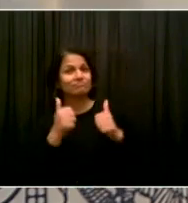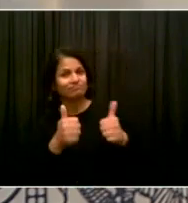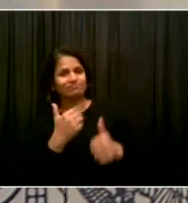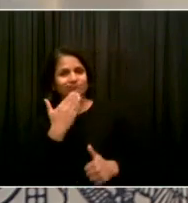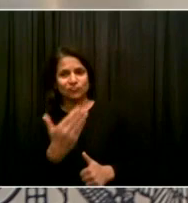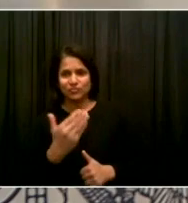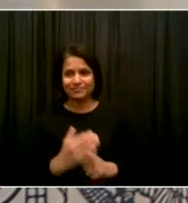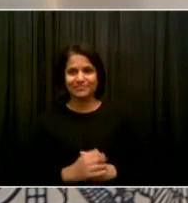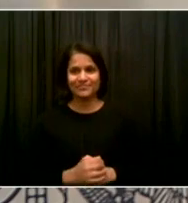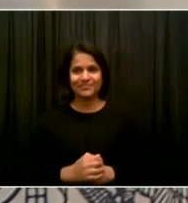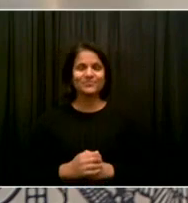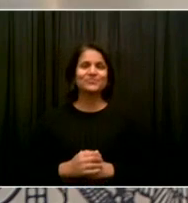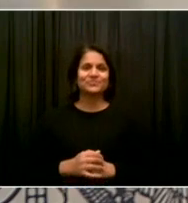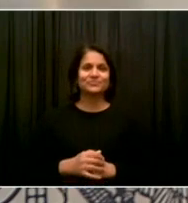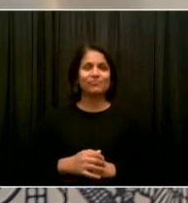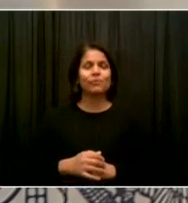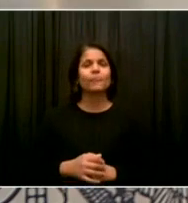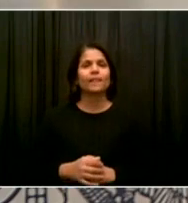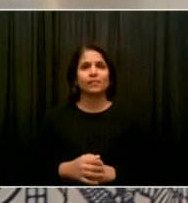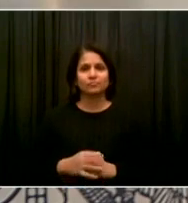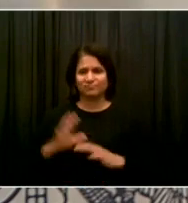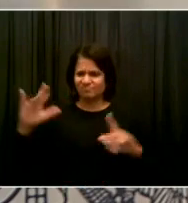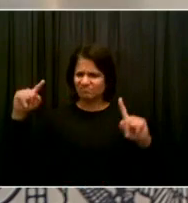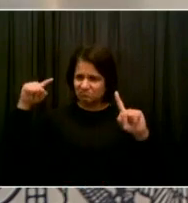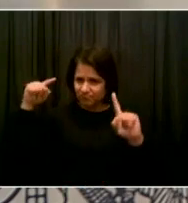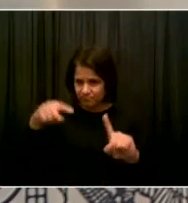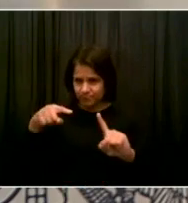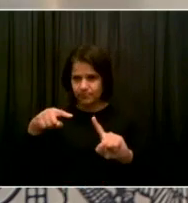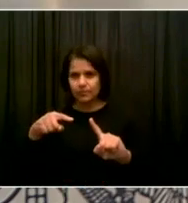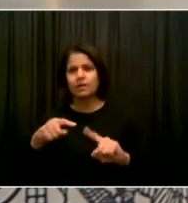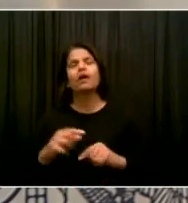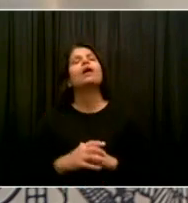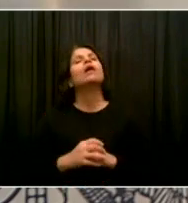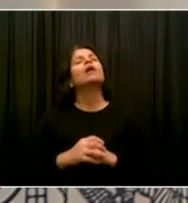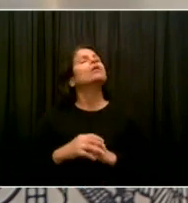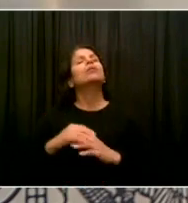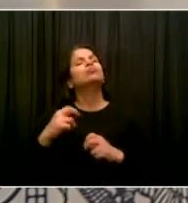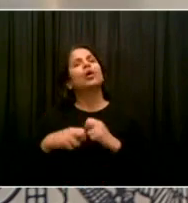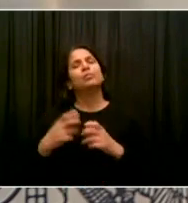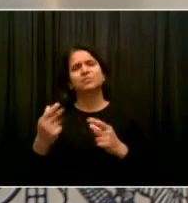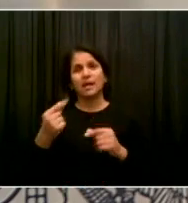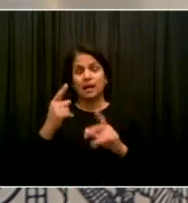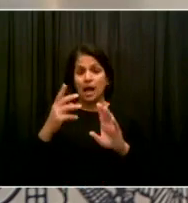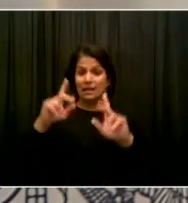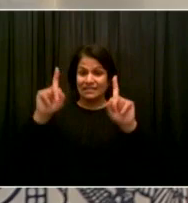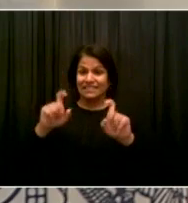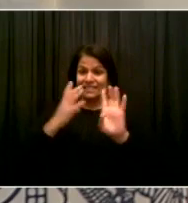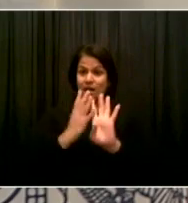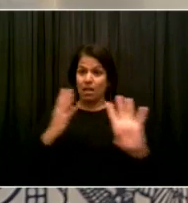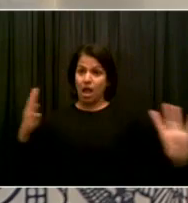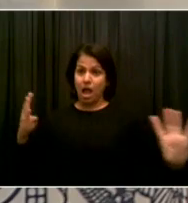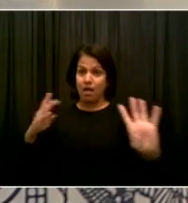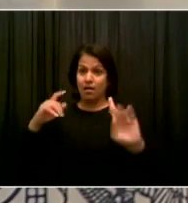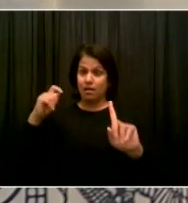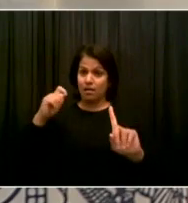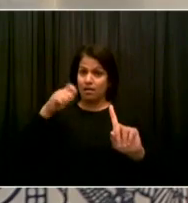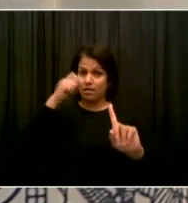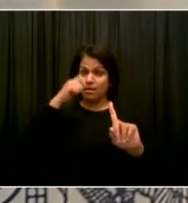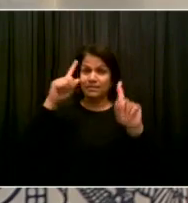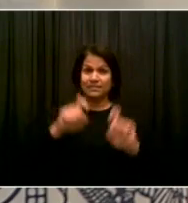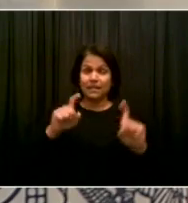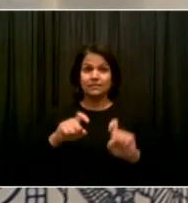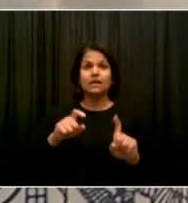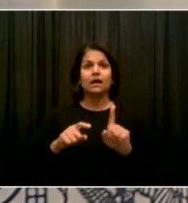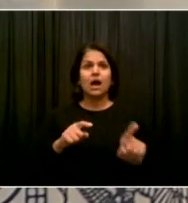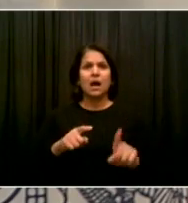down on the problems in terms of the long lines for testing and the lack of availability in many neighborhoods